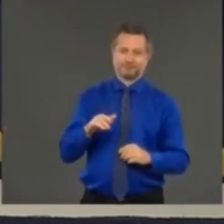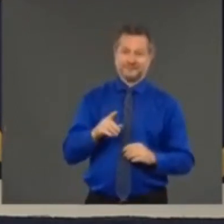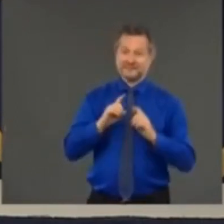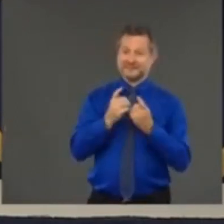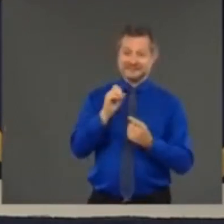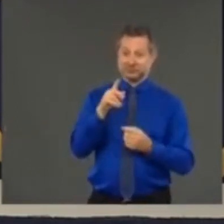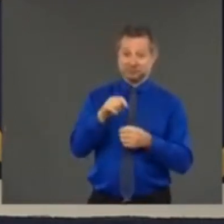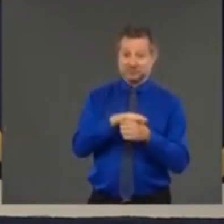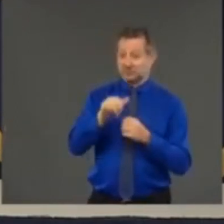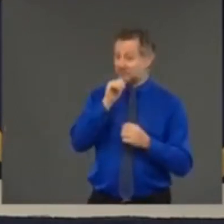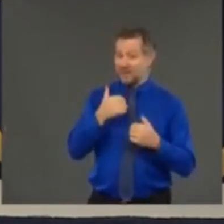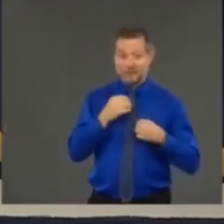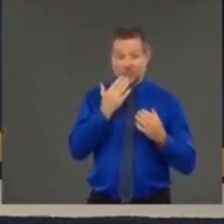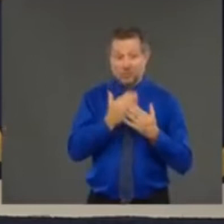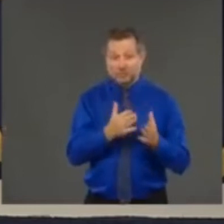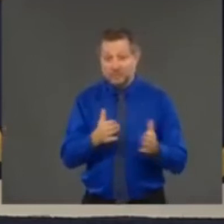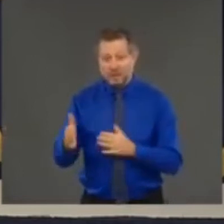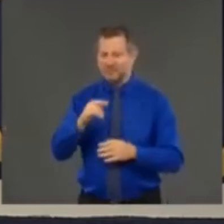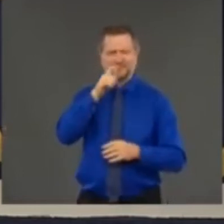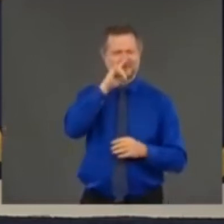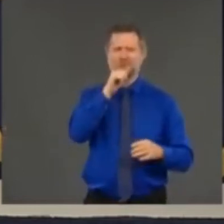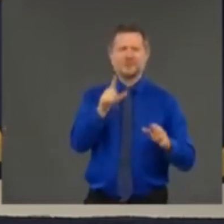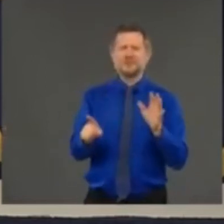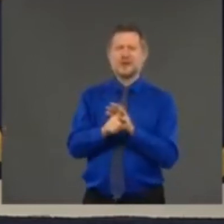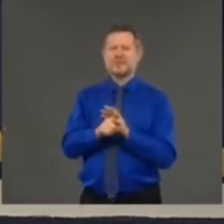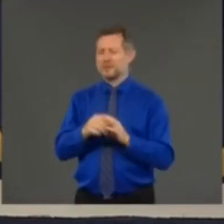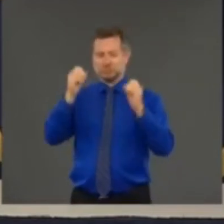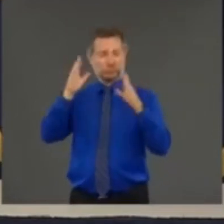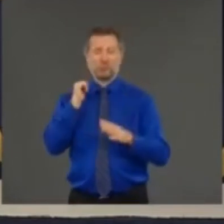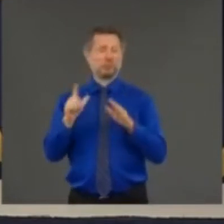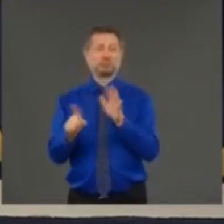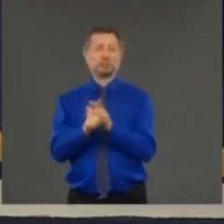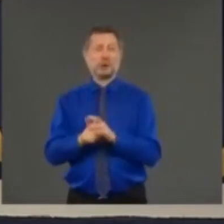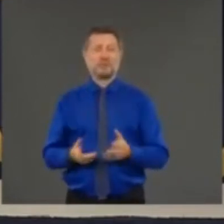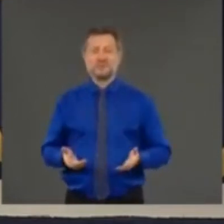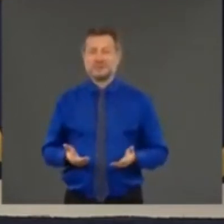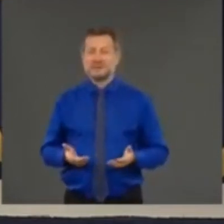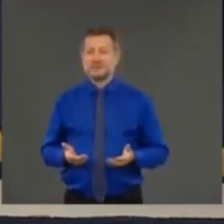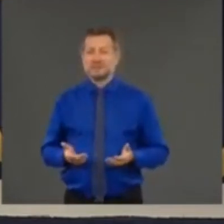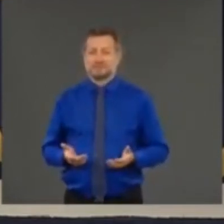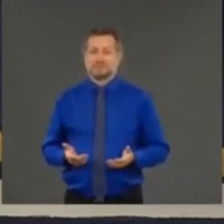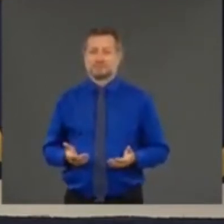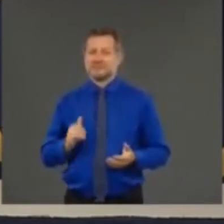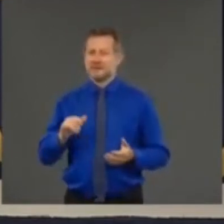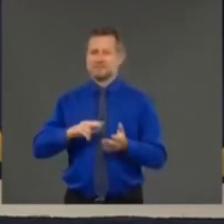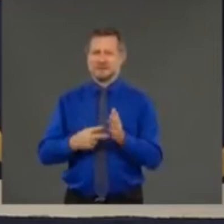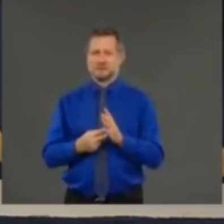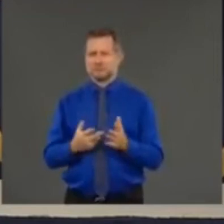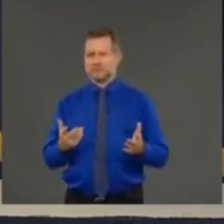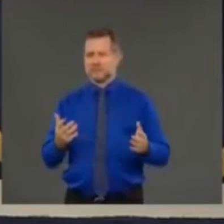reopening no kids are going to come and no teachers are going to come so then you have no reopening so you're talking to yourself